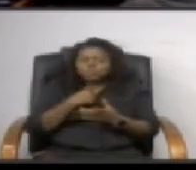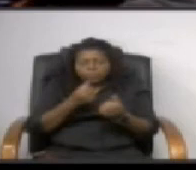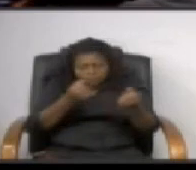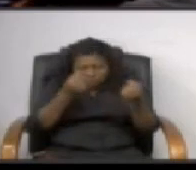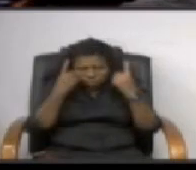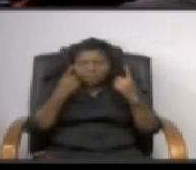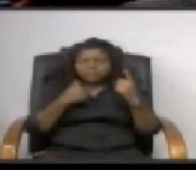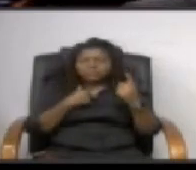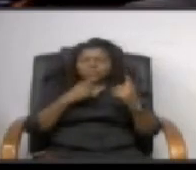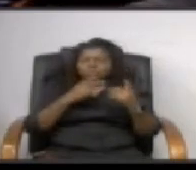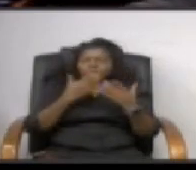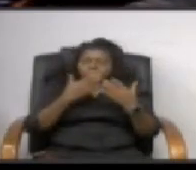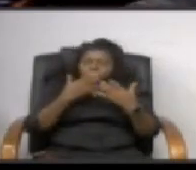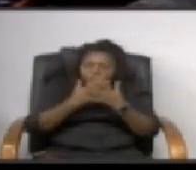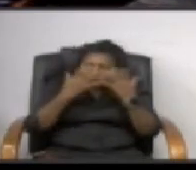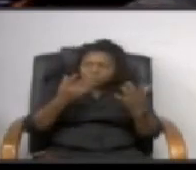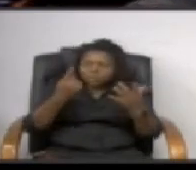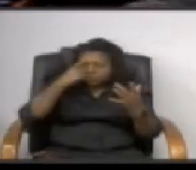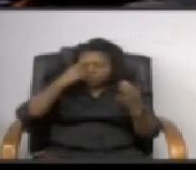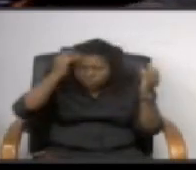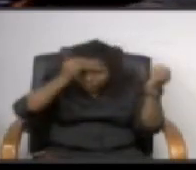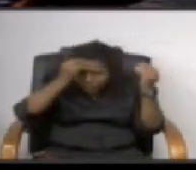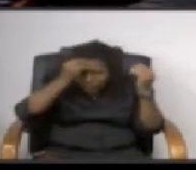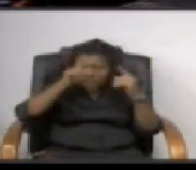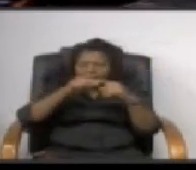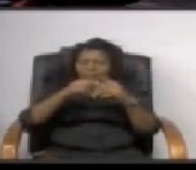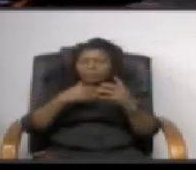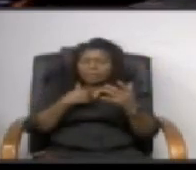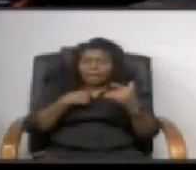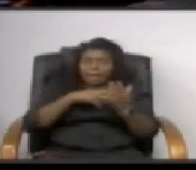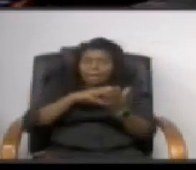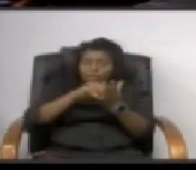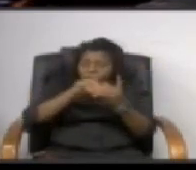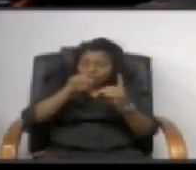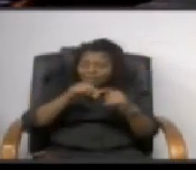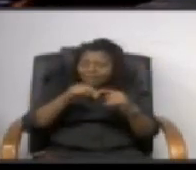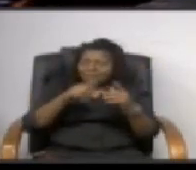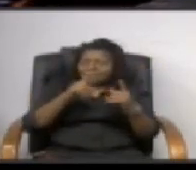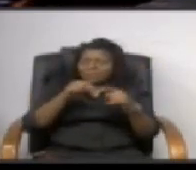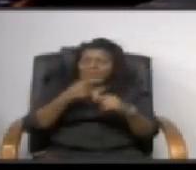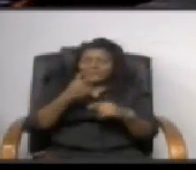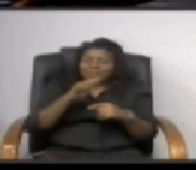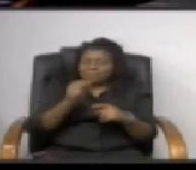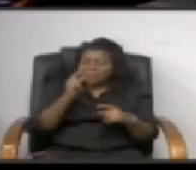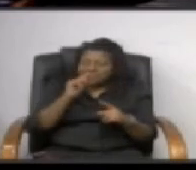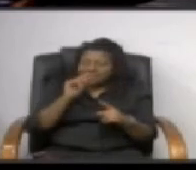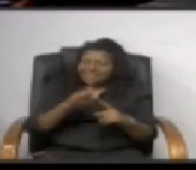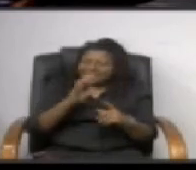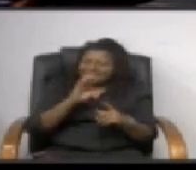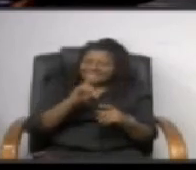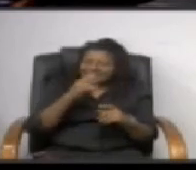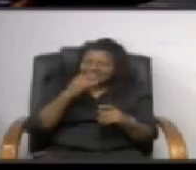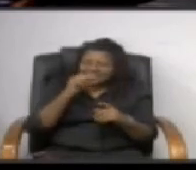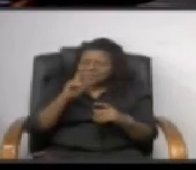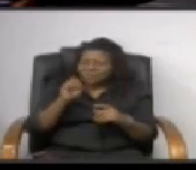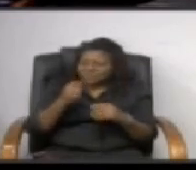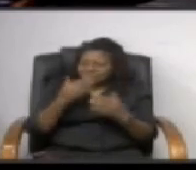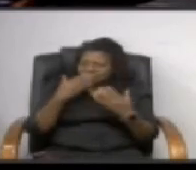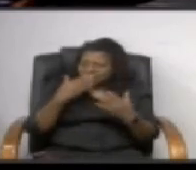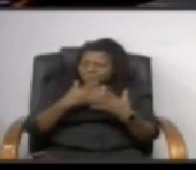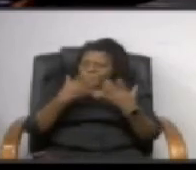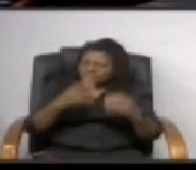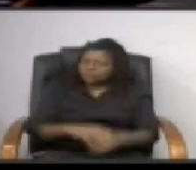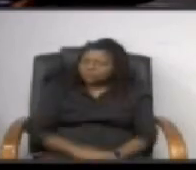to thoughtfully um consider this issue and i learned a lot too about the history with greenbelt and cell towers so thank you thank you